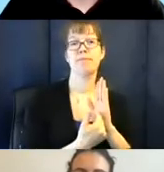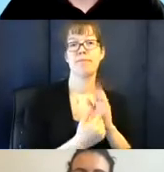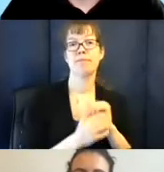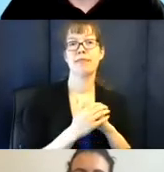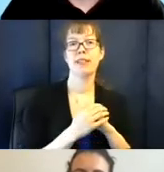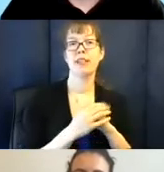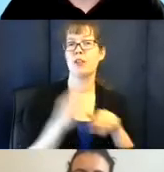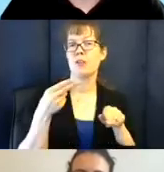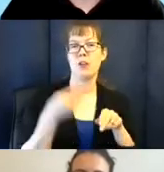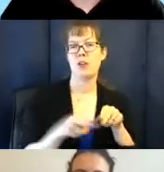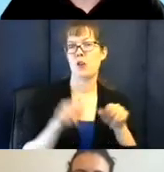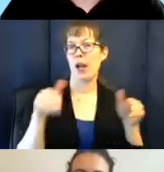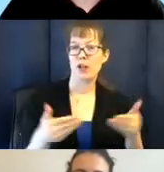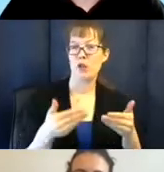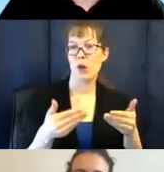Very, very short intro.